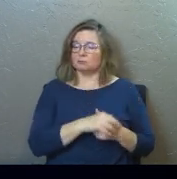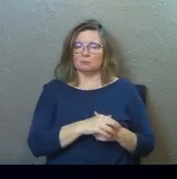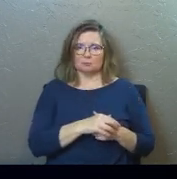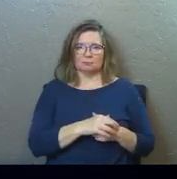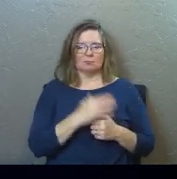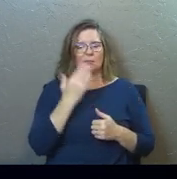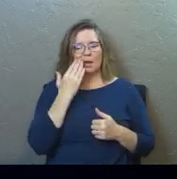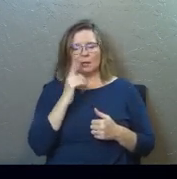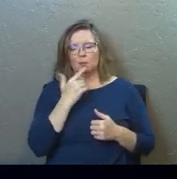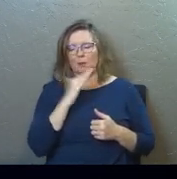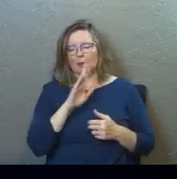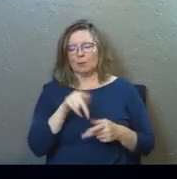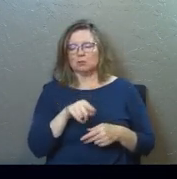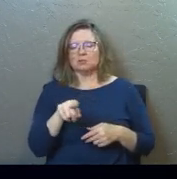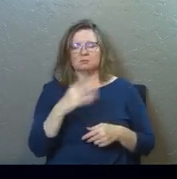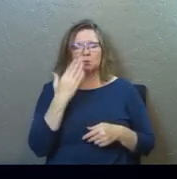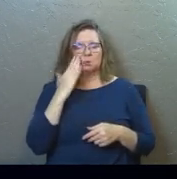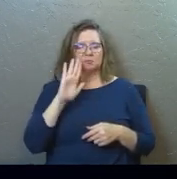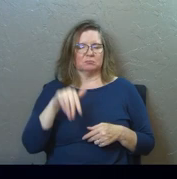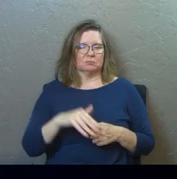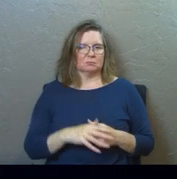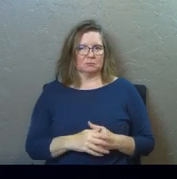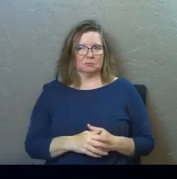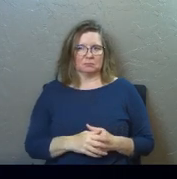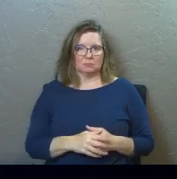Yeah, see, I knew they were a bad person all along.